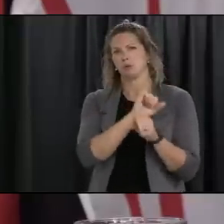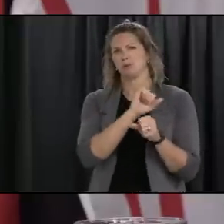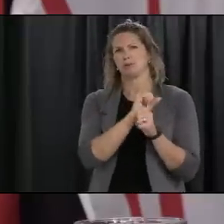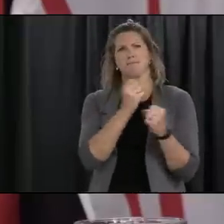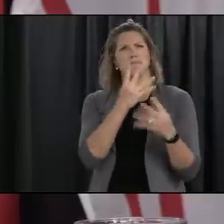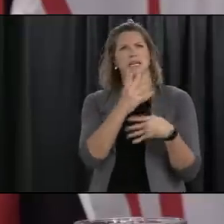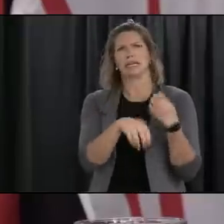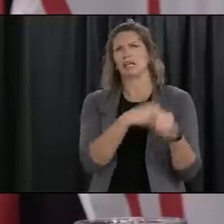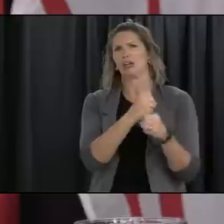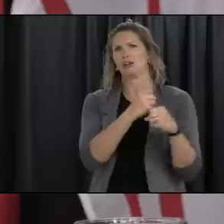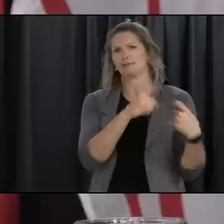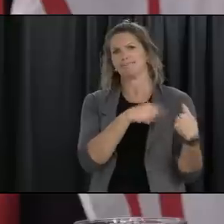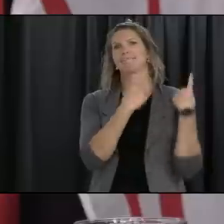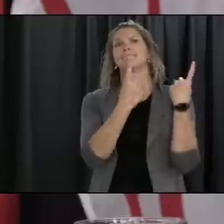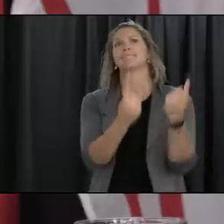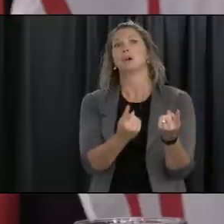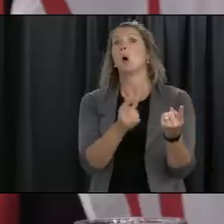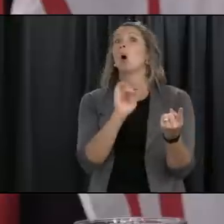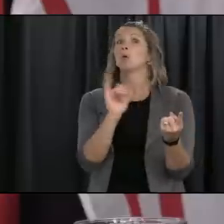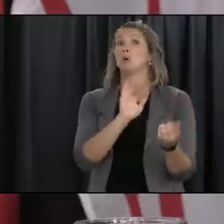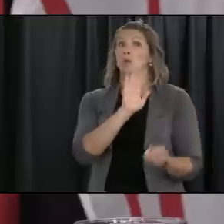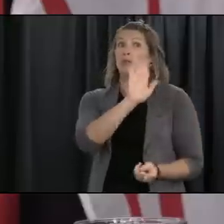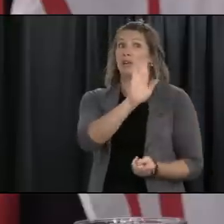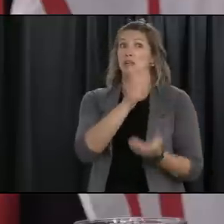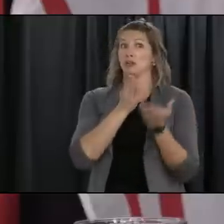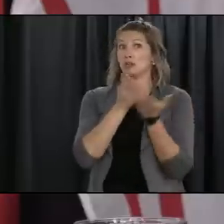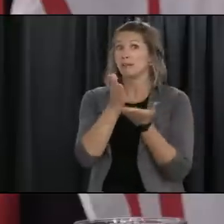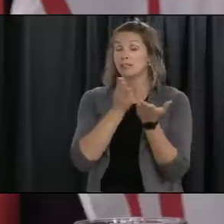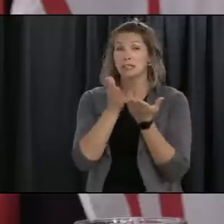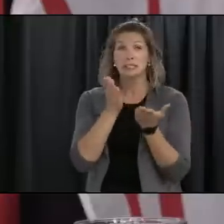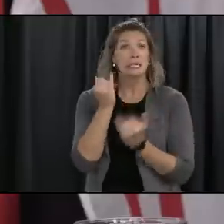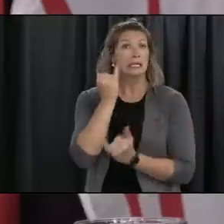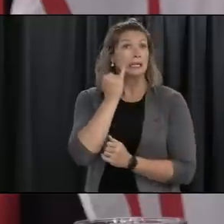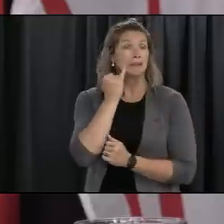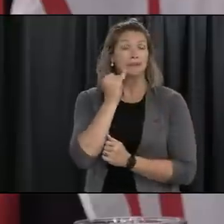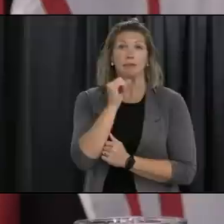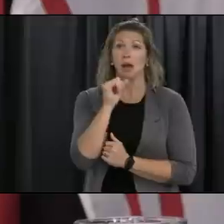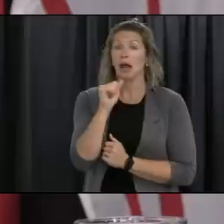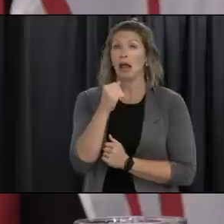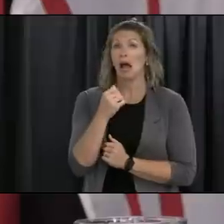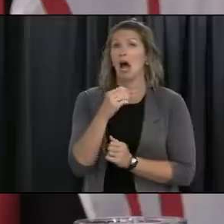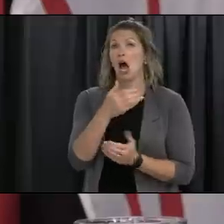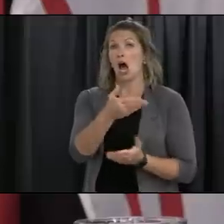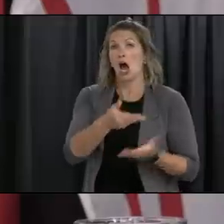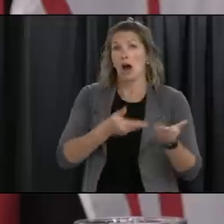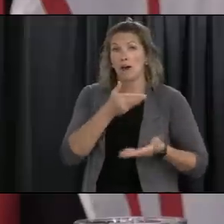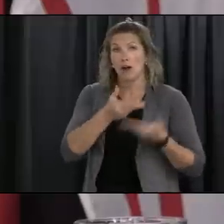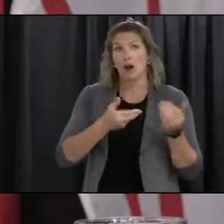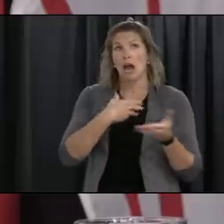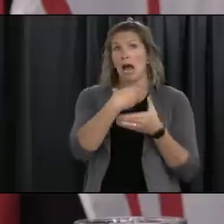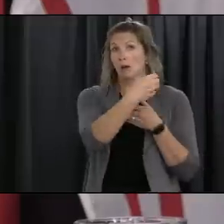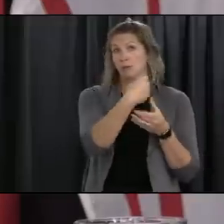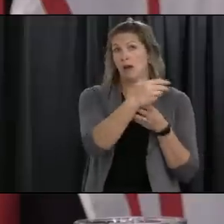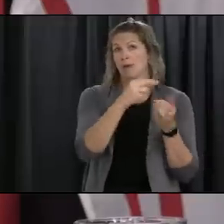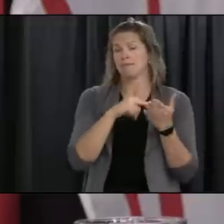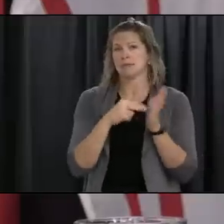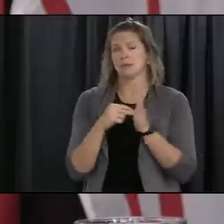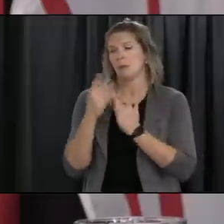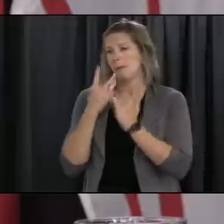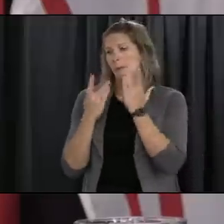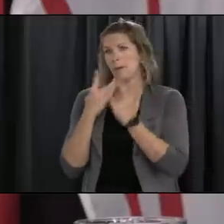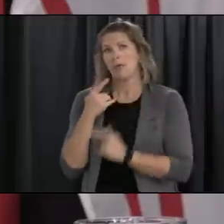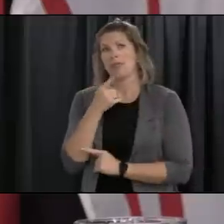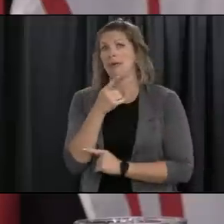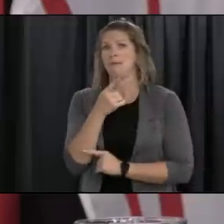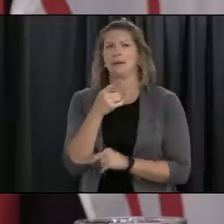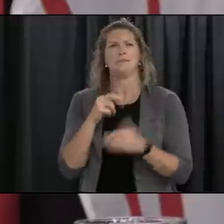in actual fact a lot of the services that they have would either have to be curtailed significantly or or even stopped so across